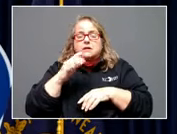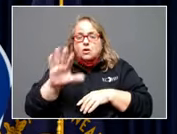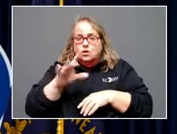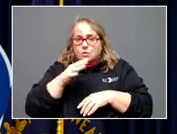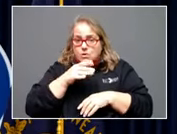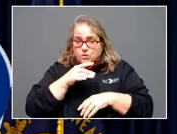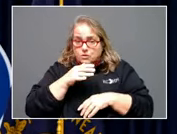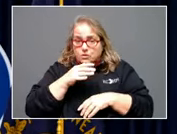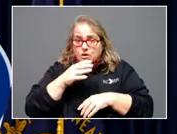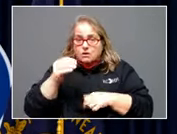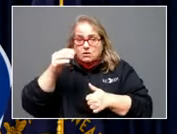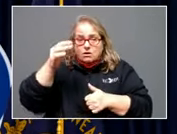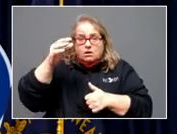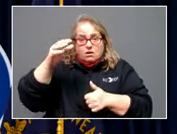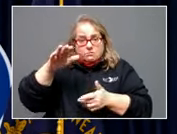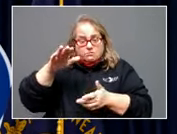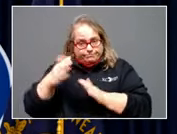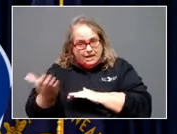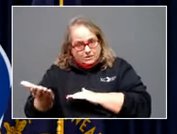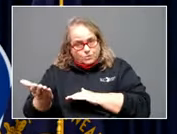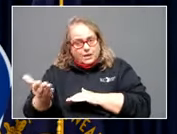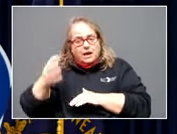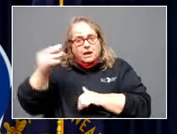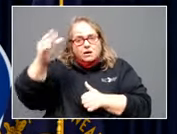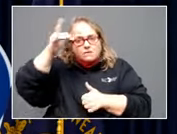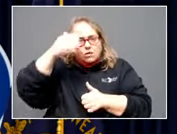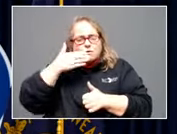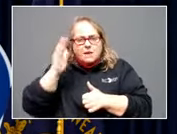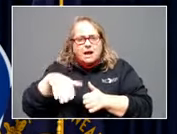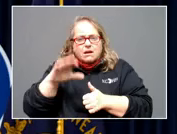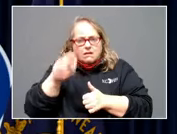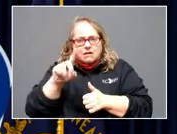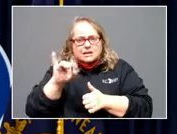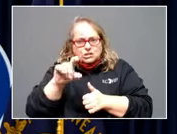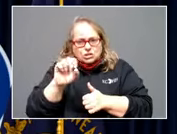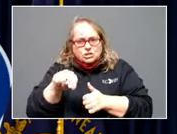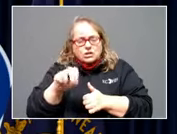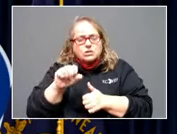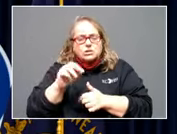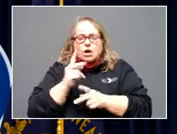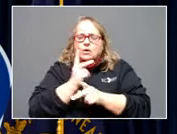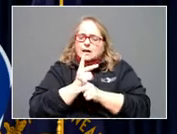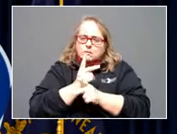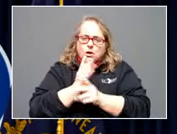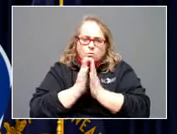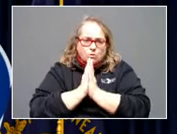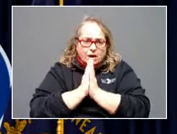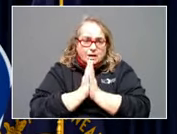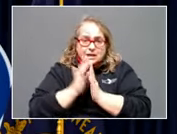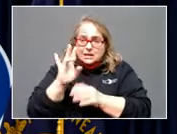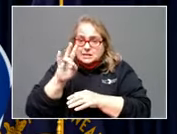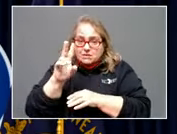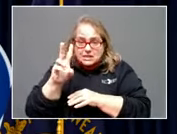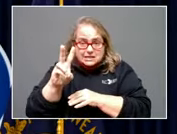pretty tough condition at Vanderbilt. So please keep praying. 76 is devastating. It's far too